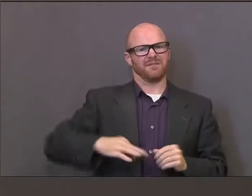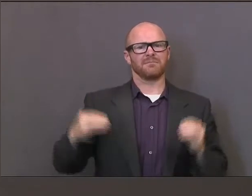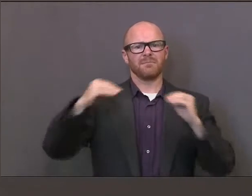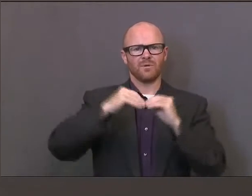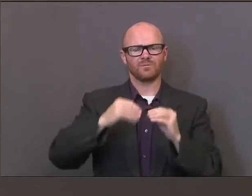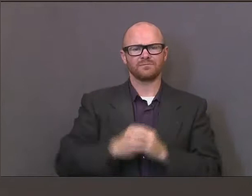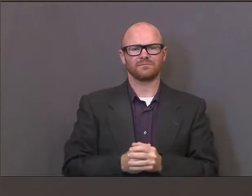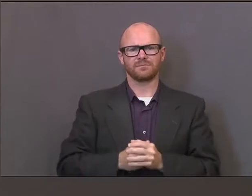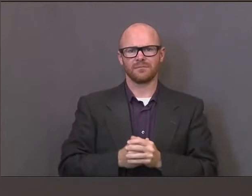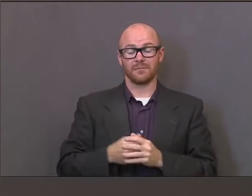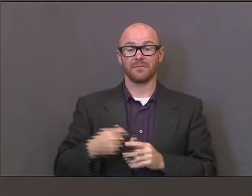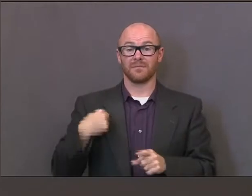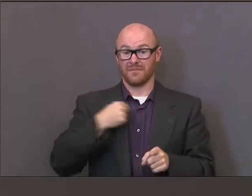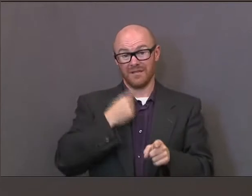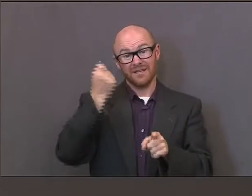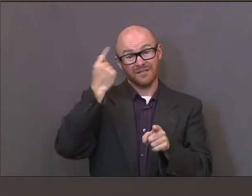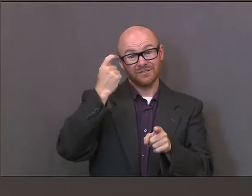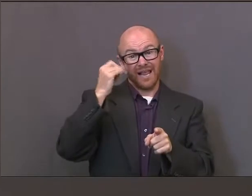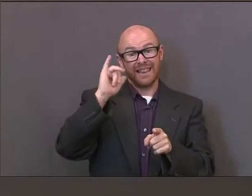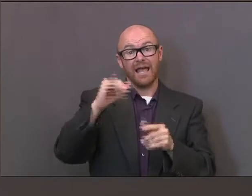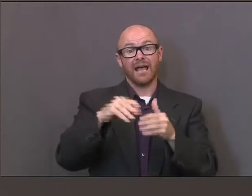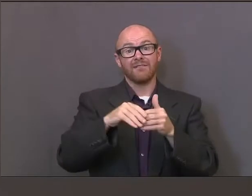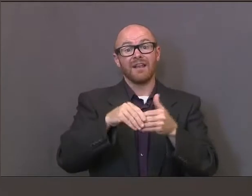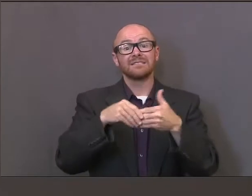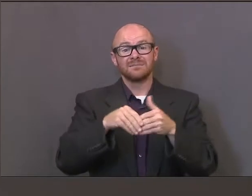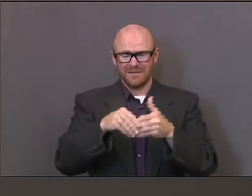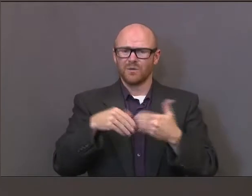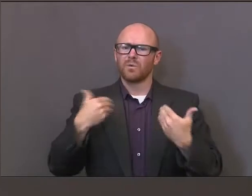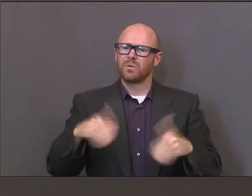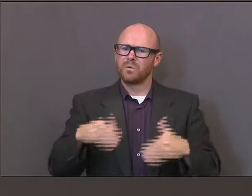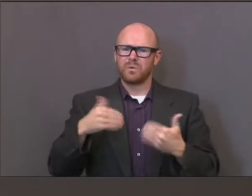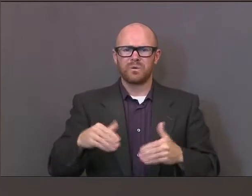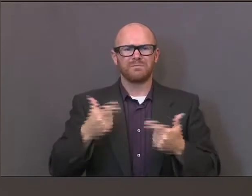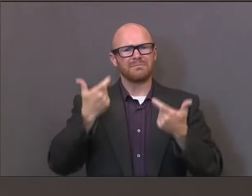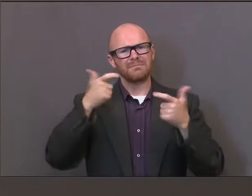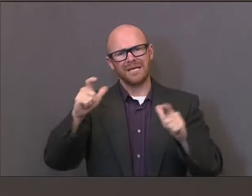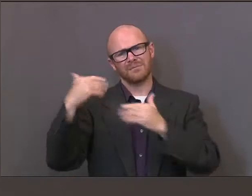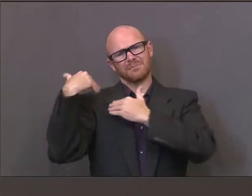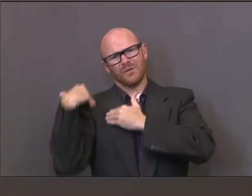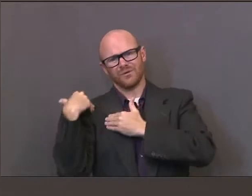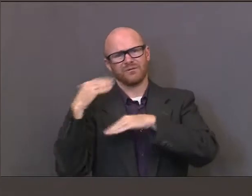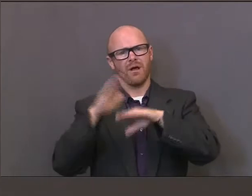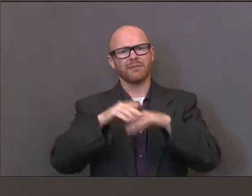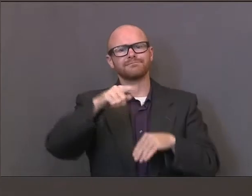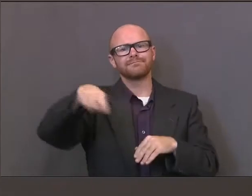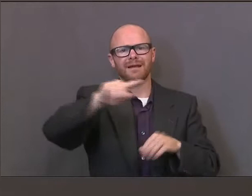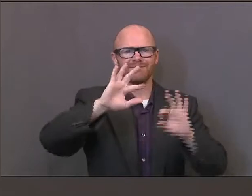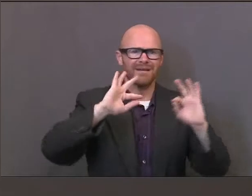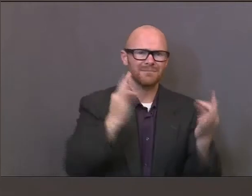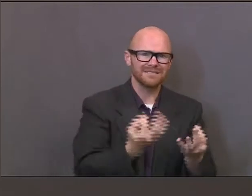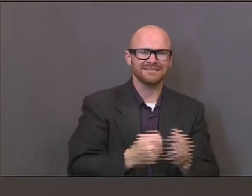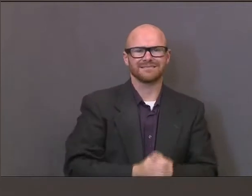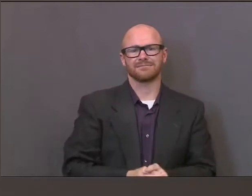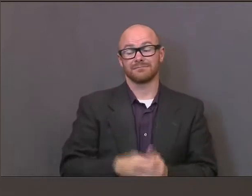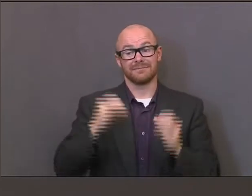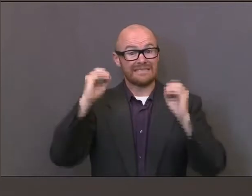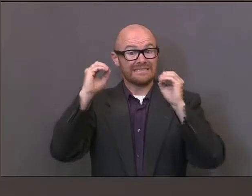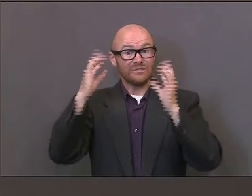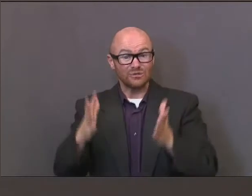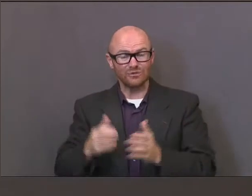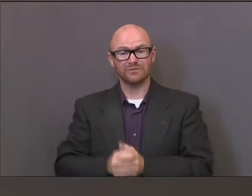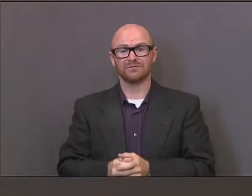that the flexibility that we're asking for puts a huge burden on families, on teachers, on district administrators,